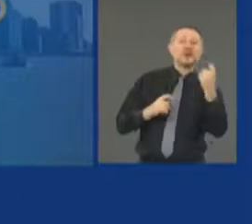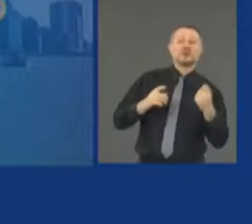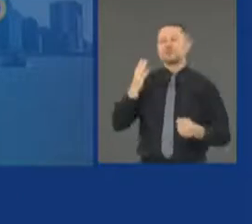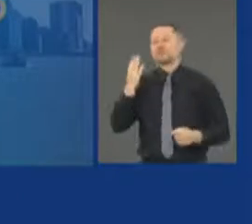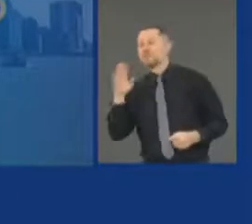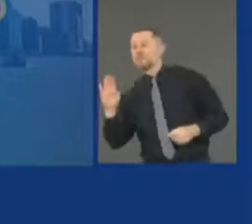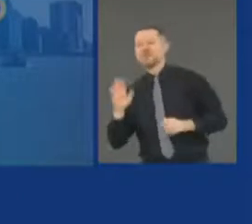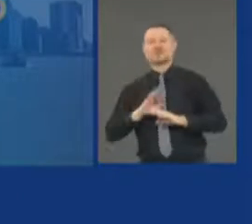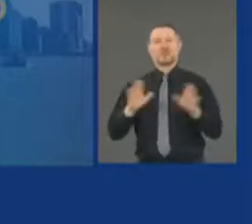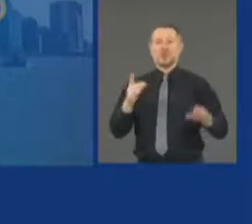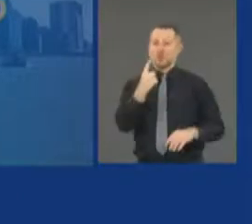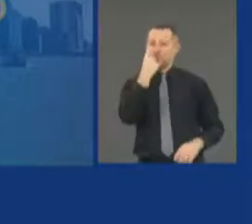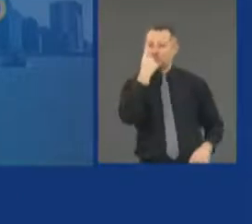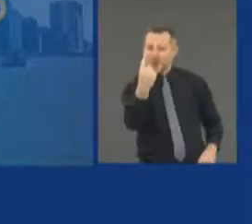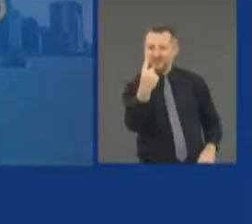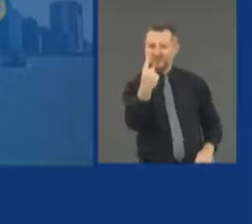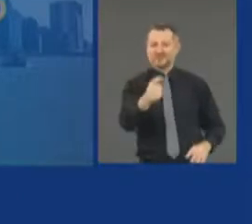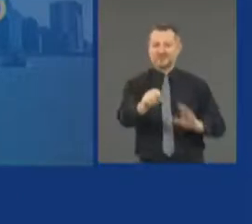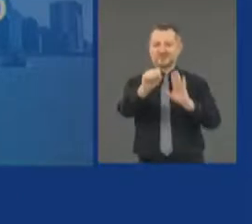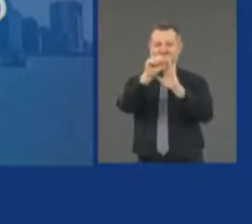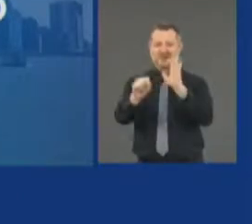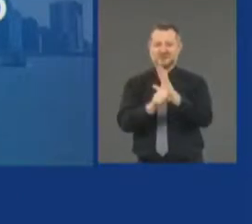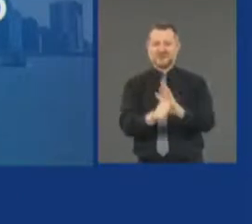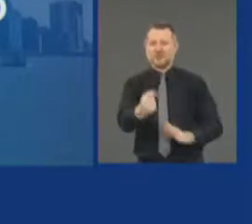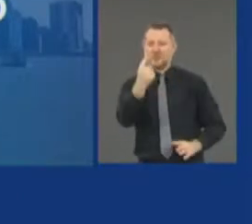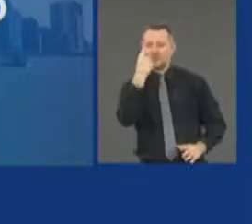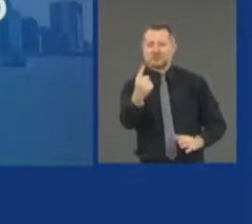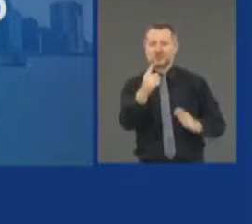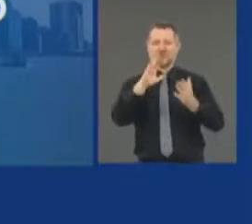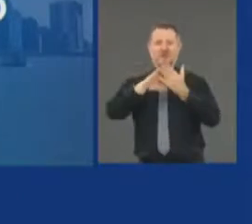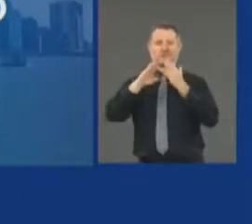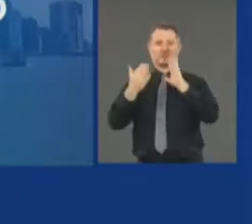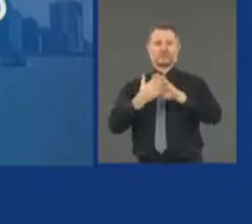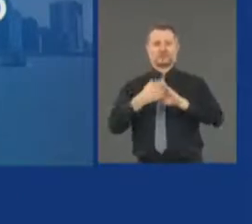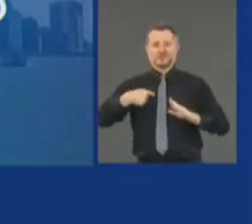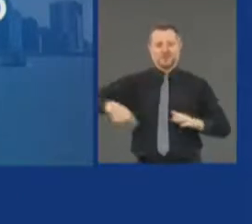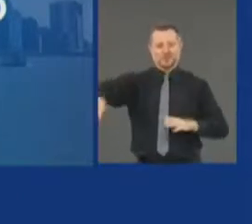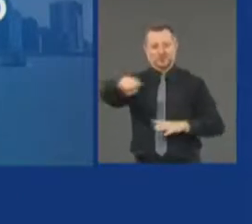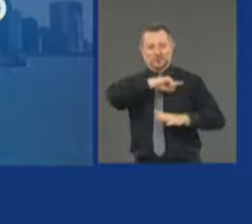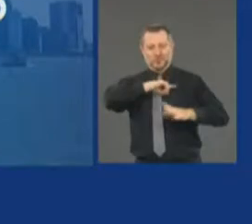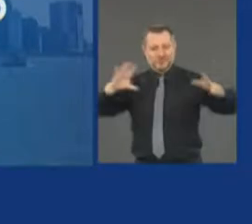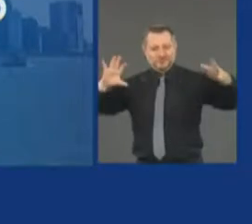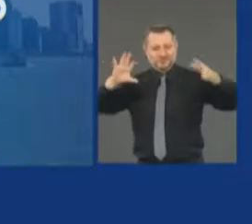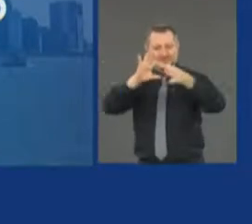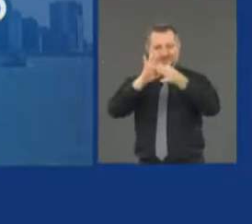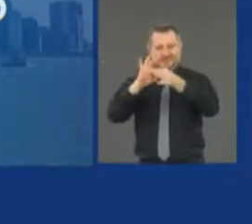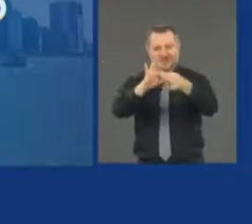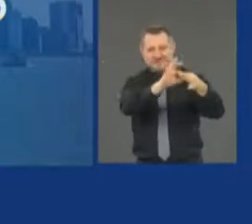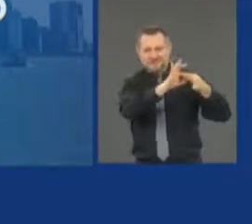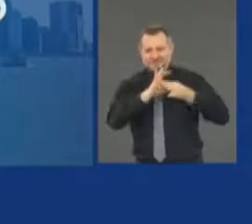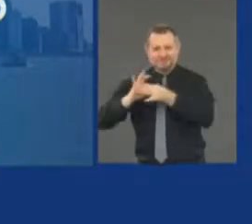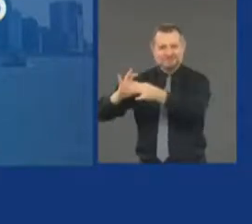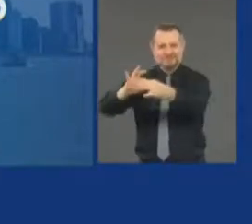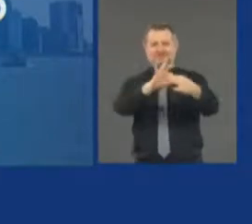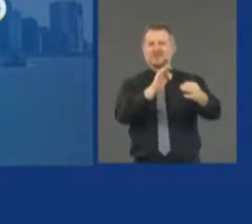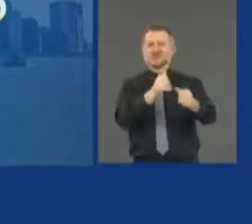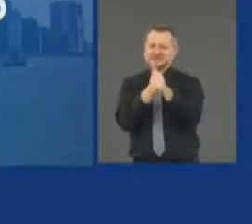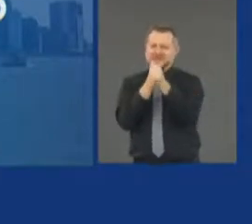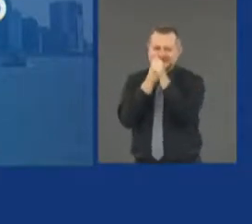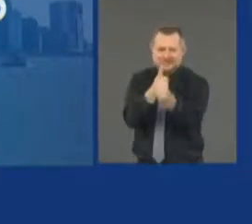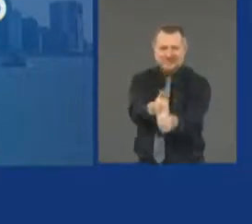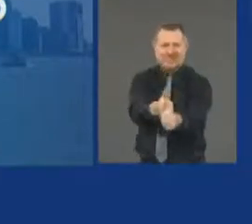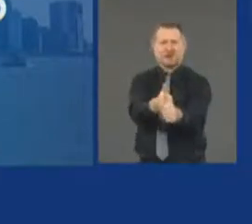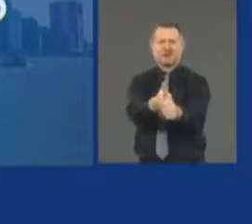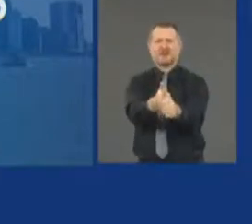state, one community. And we came together that way. We're disciplined in fighting this COVID. We're